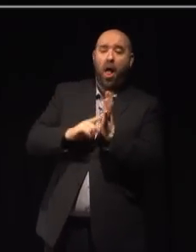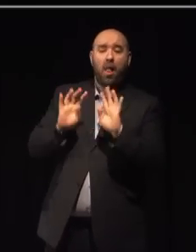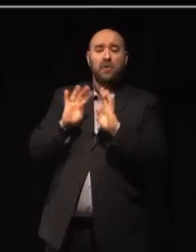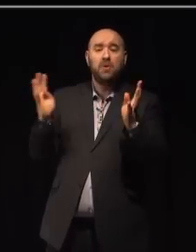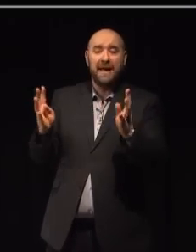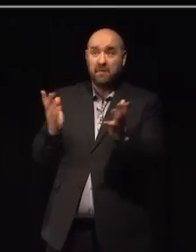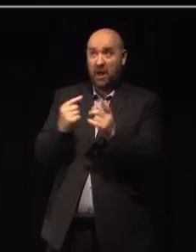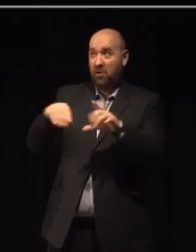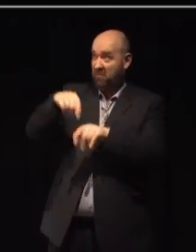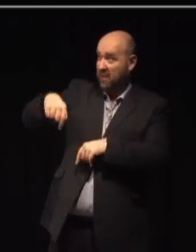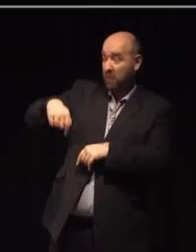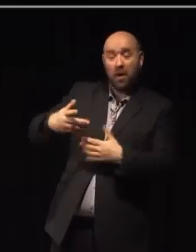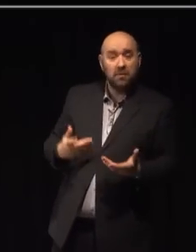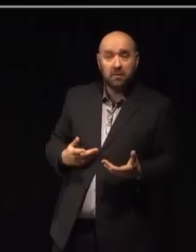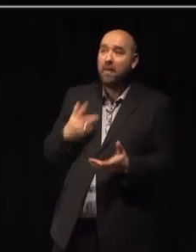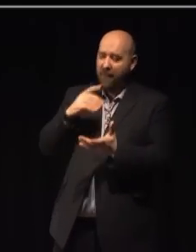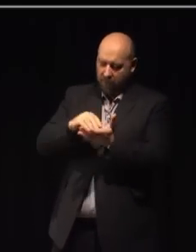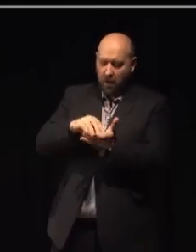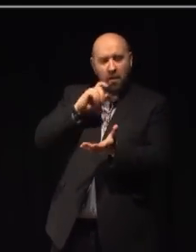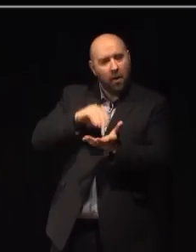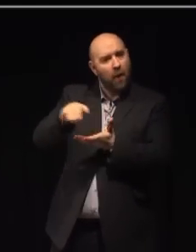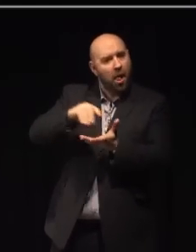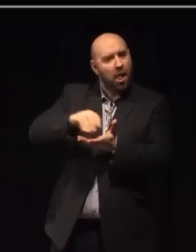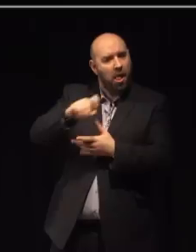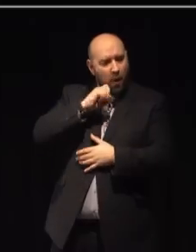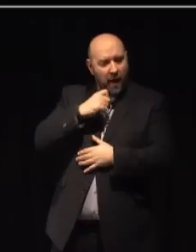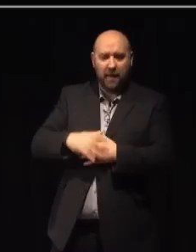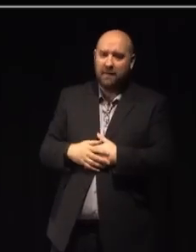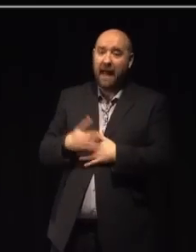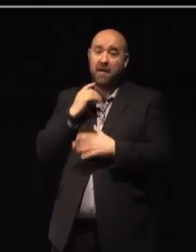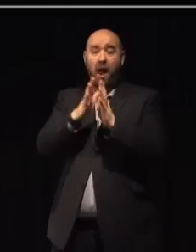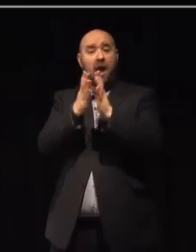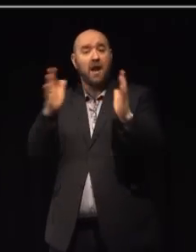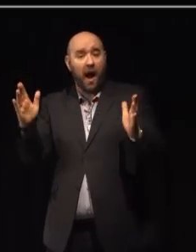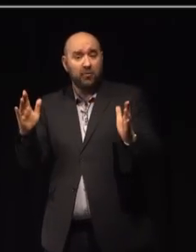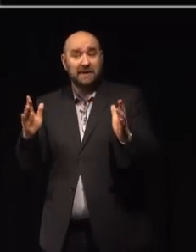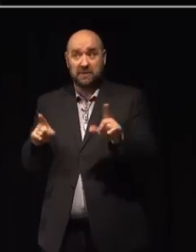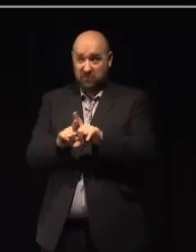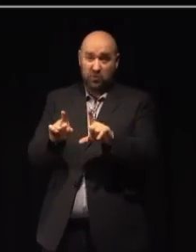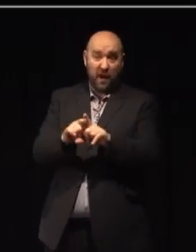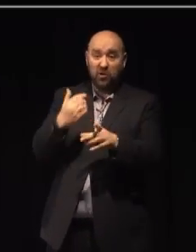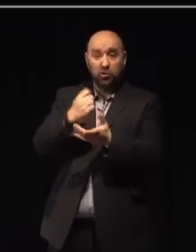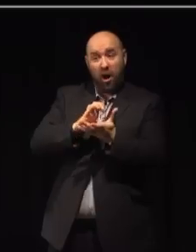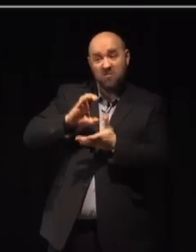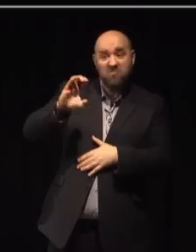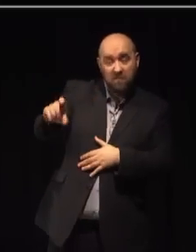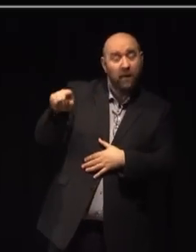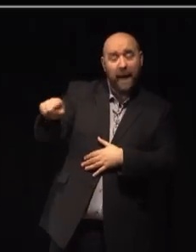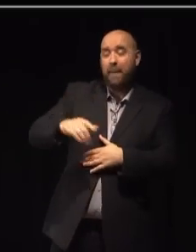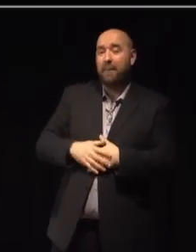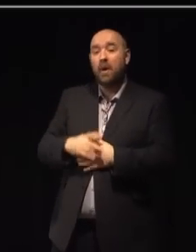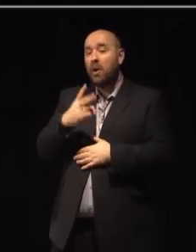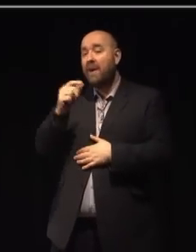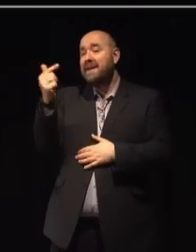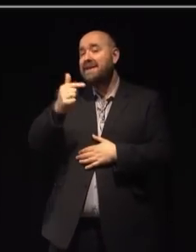There's funding for Hull Music Hub, and there's been an Enterprising Libraries grant for Hull's libraries. And for 2017,